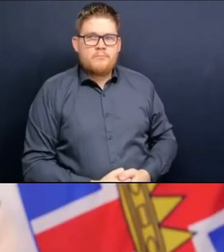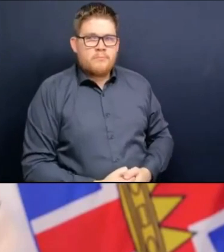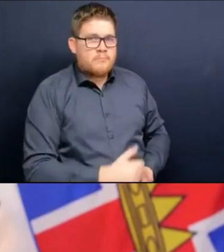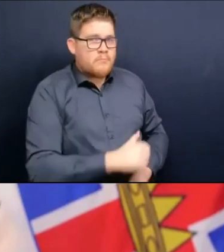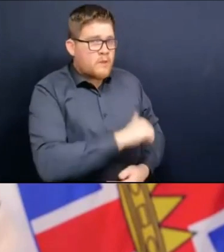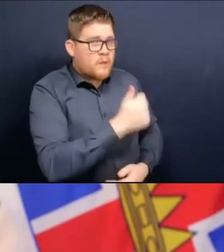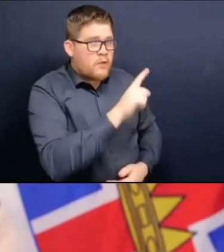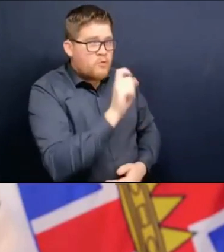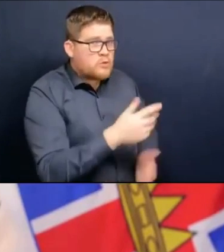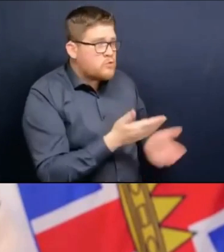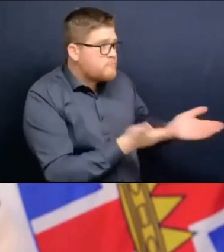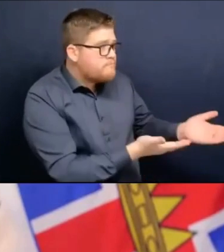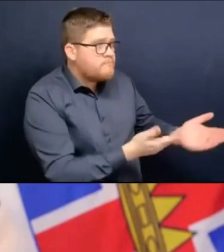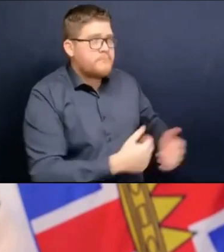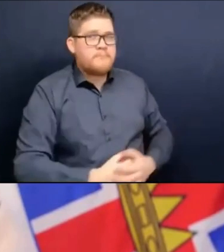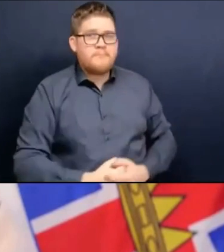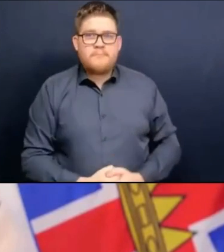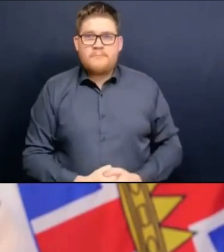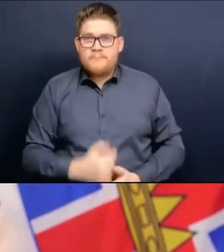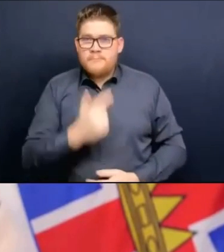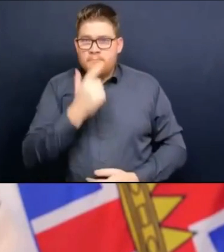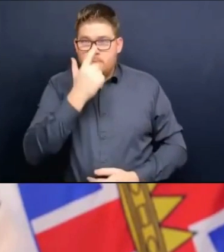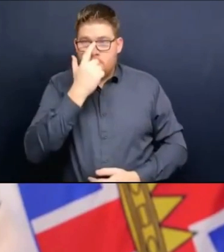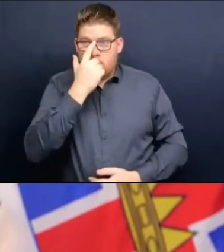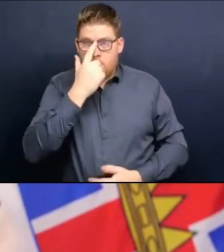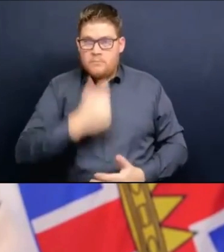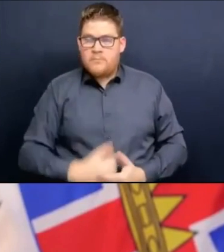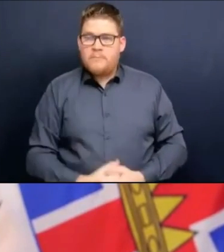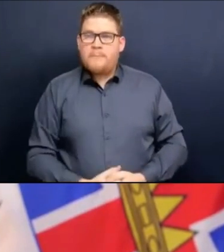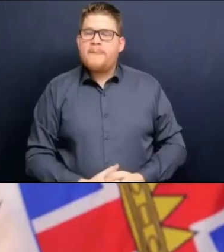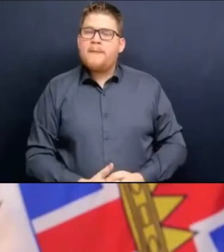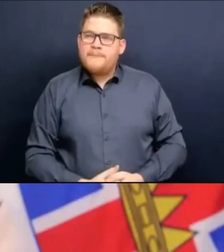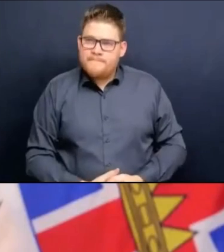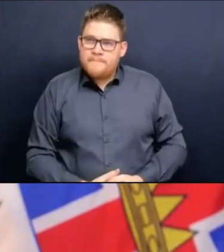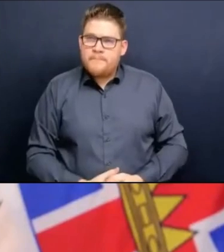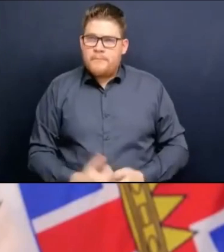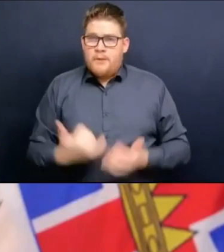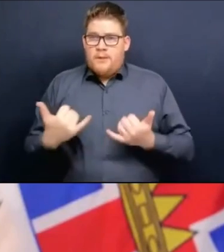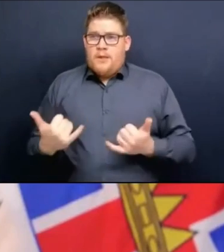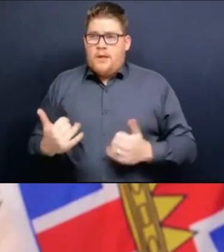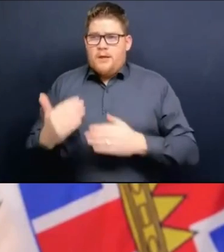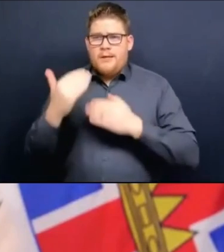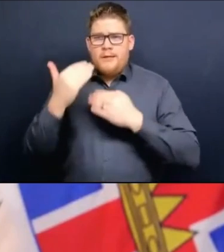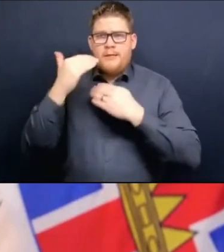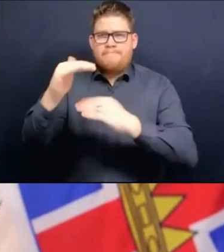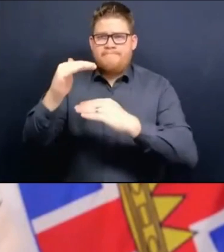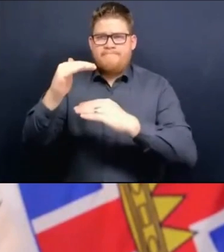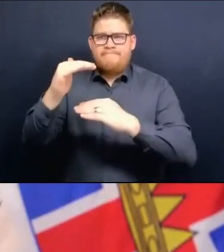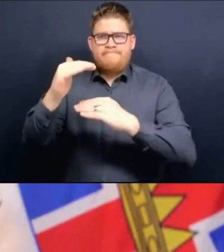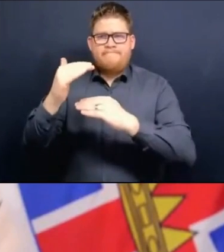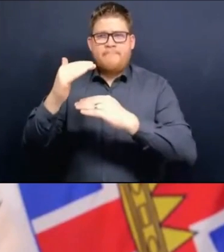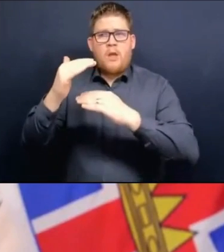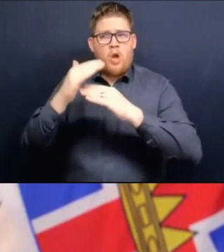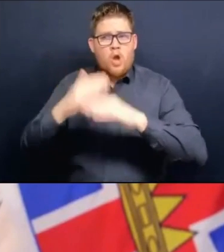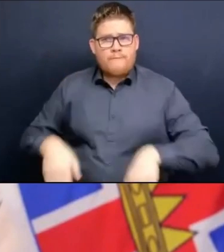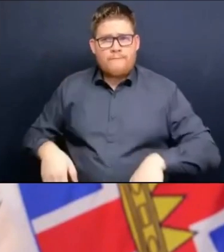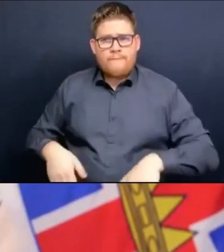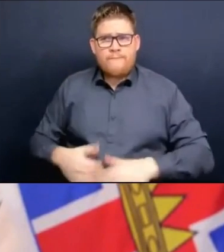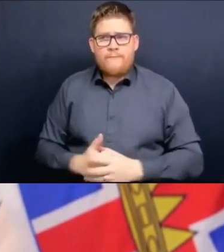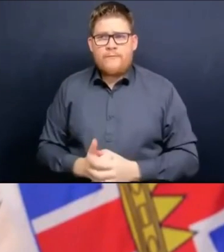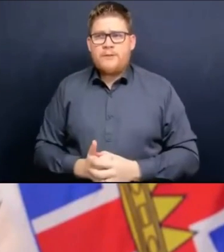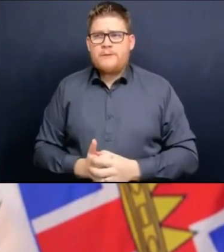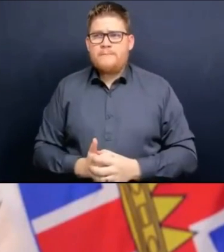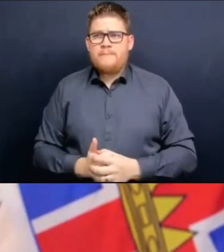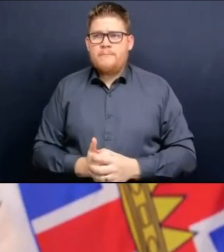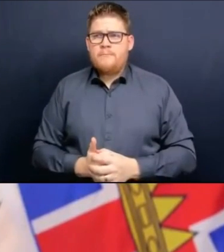I'm just wondering what enforcement tools will be in place, especially when it comes to mask wearing. We know it was already challenging